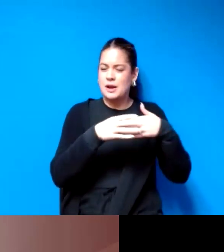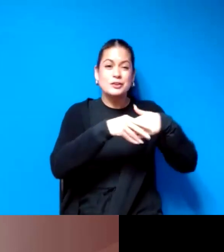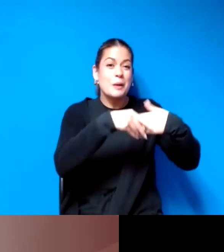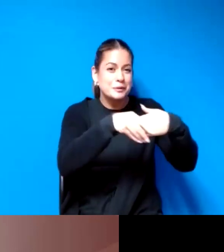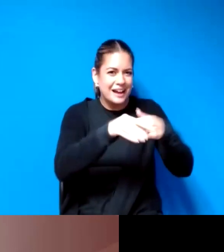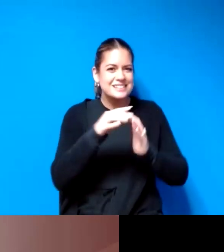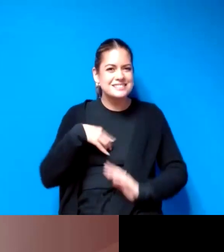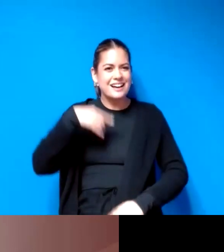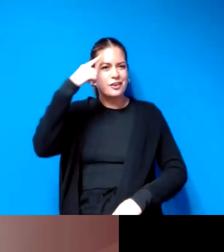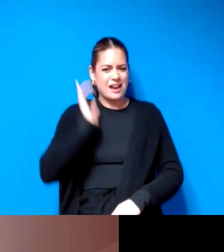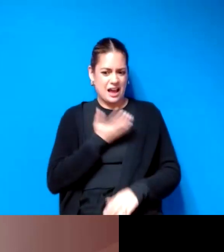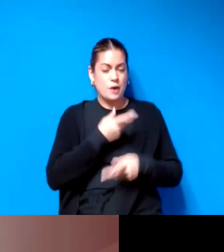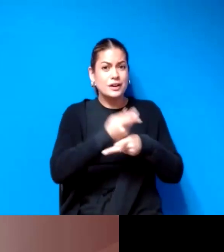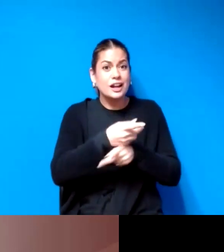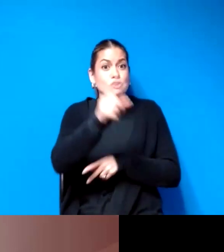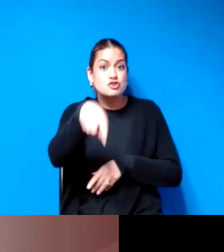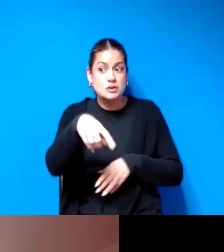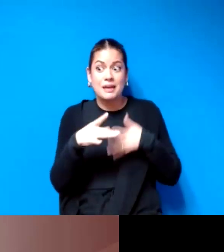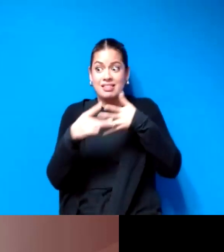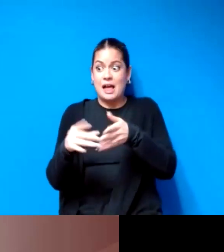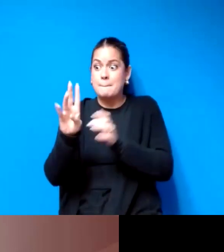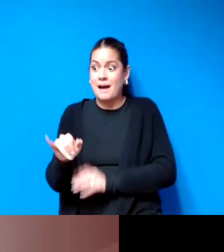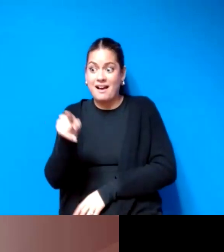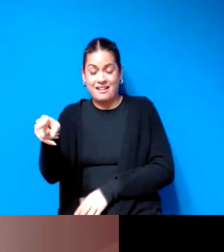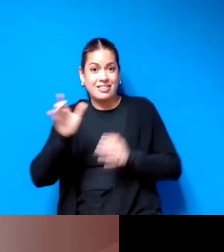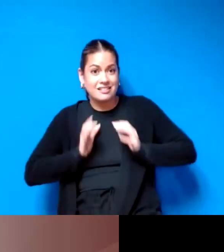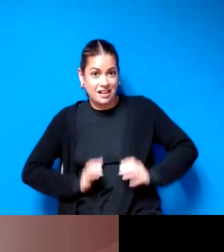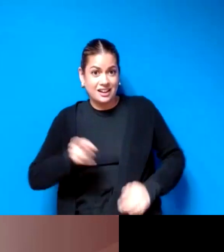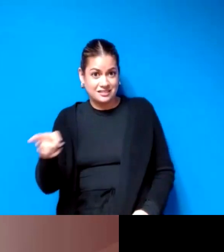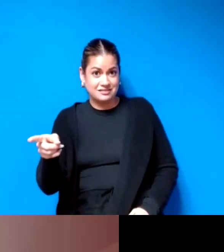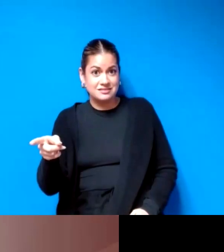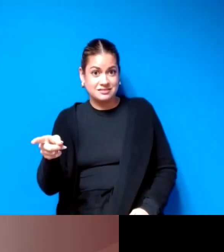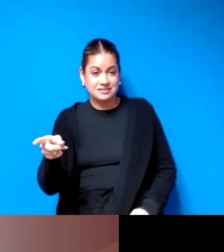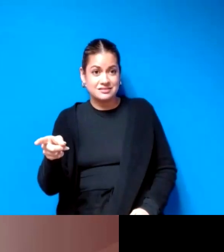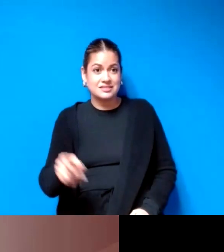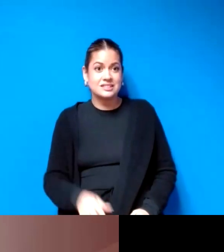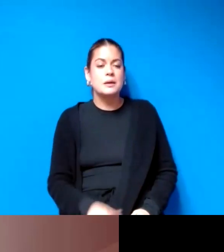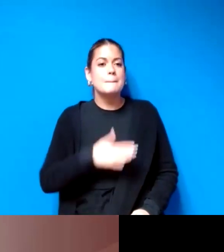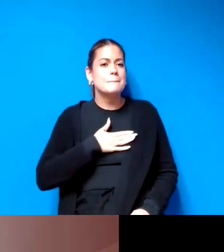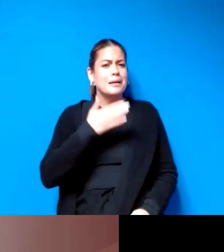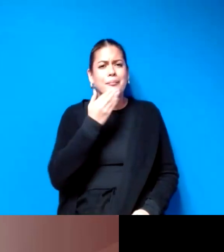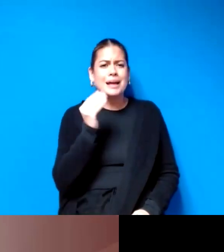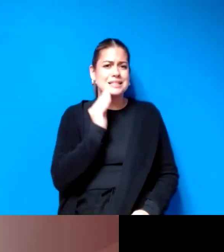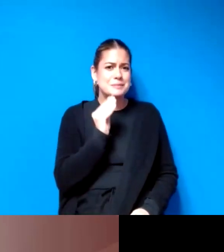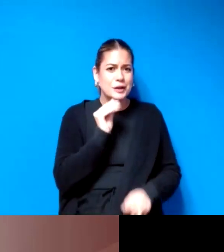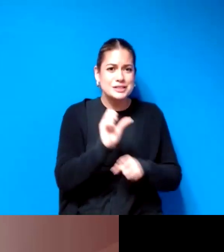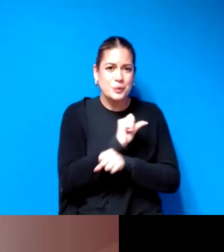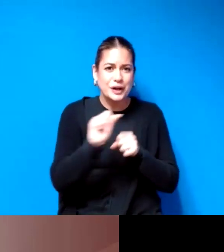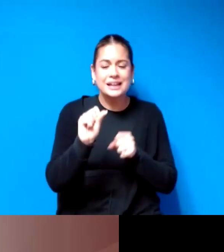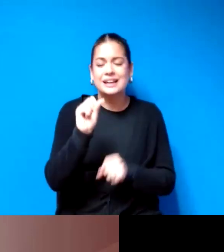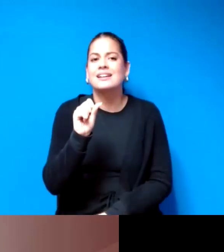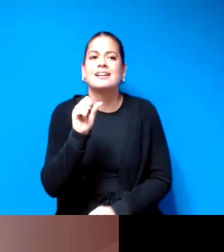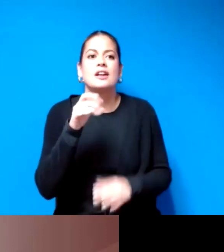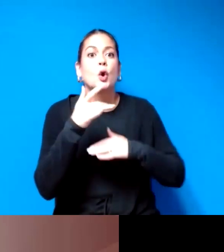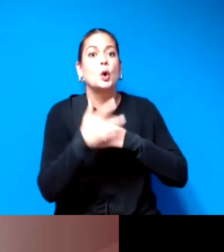our care should be client-led and mike's my best experiences of working in an early